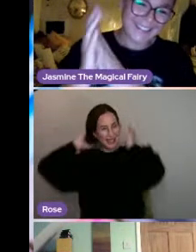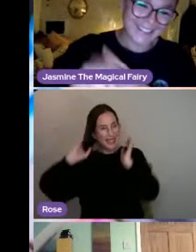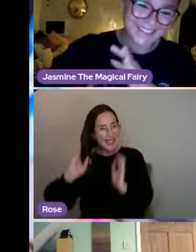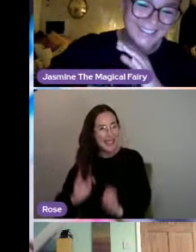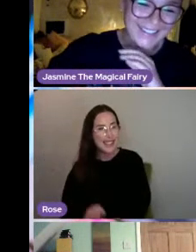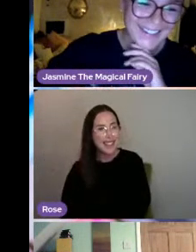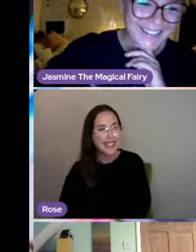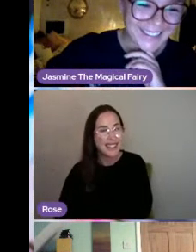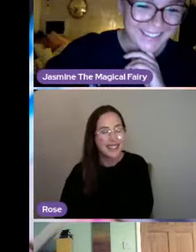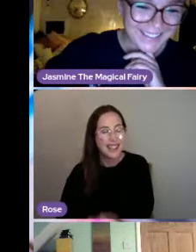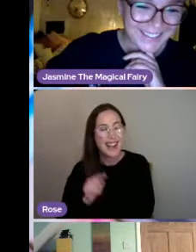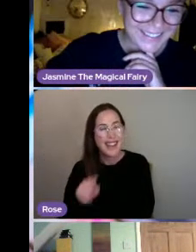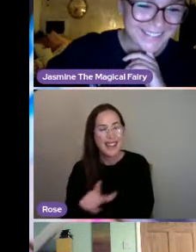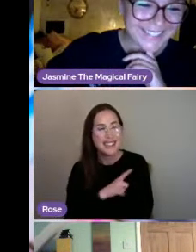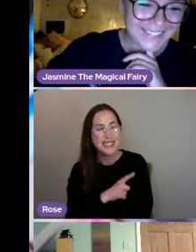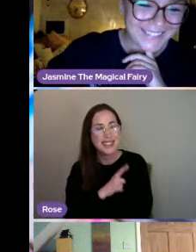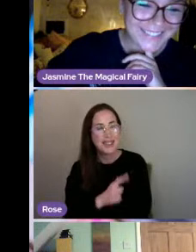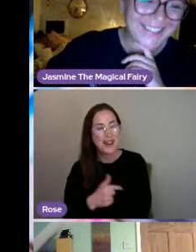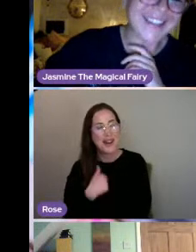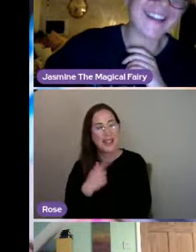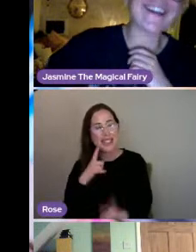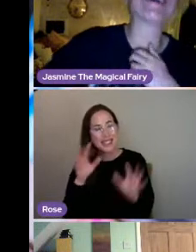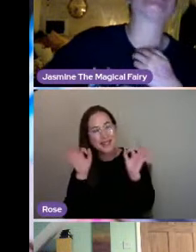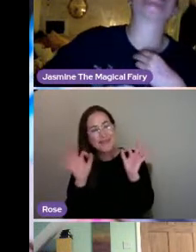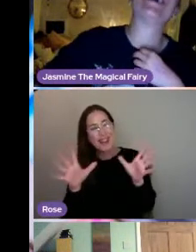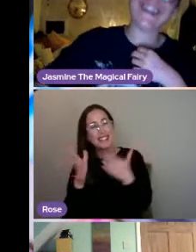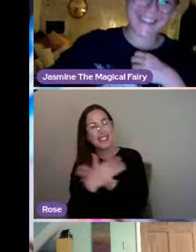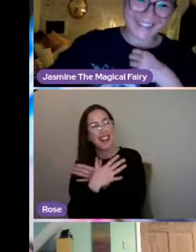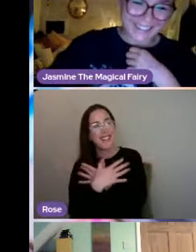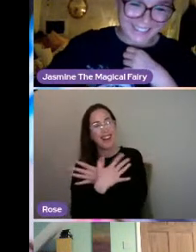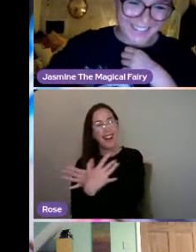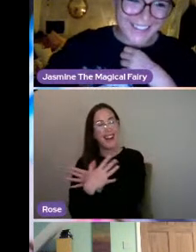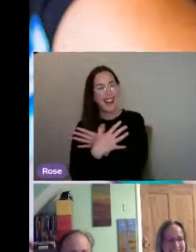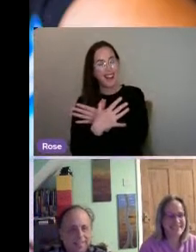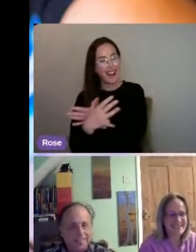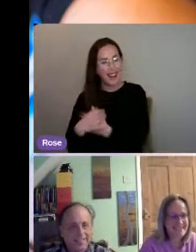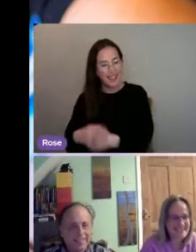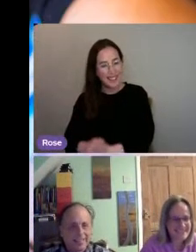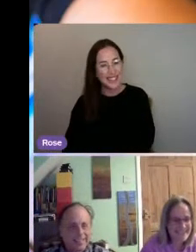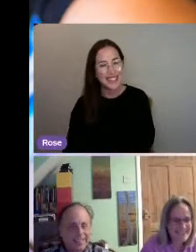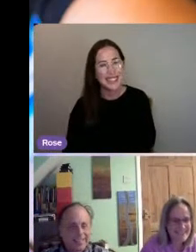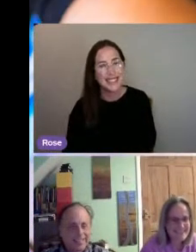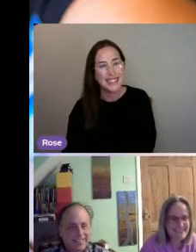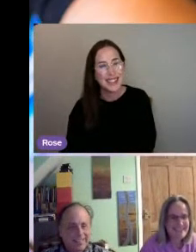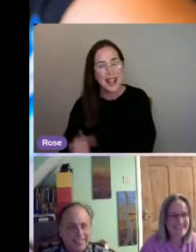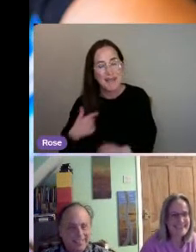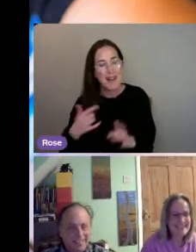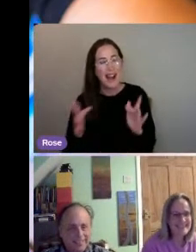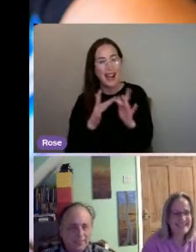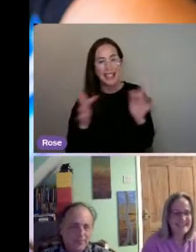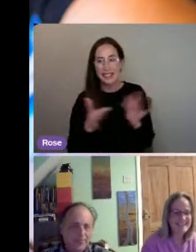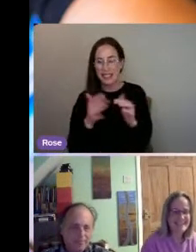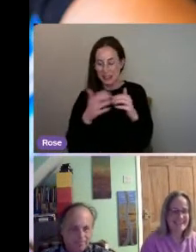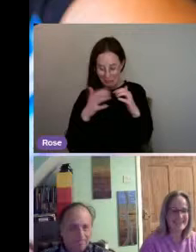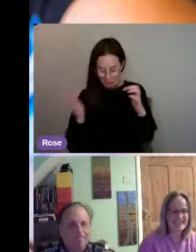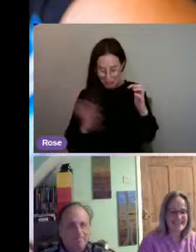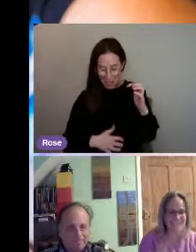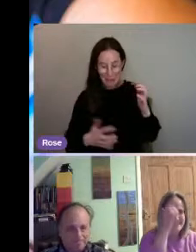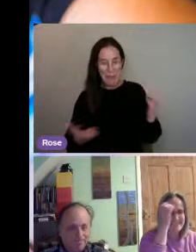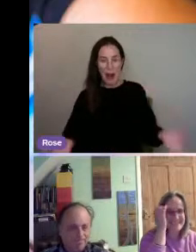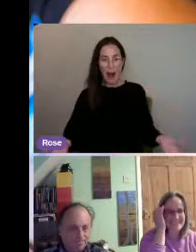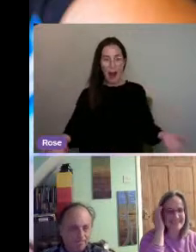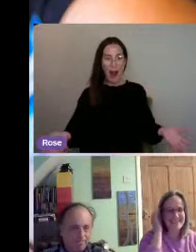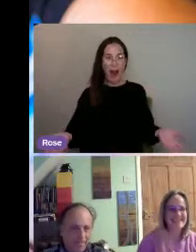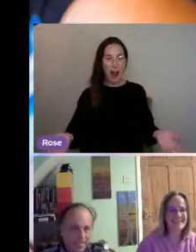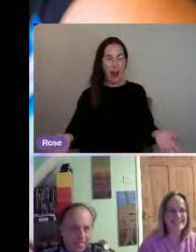This is why we need magical fairies, isn't it? My internet just cuts out in the middle of nowhere, and I'm